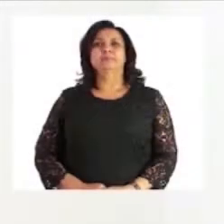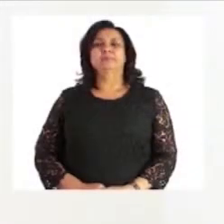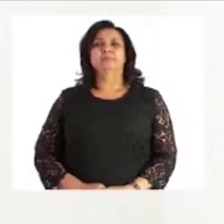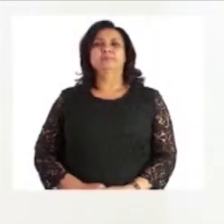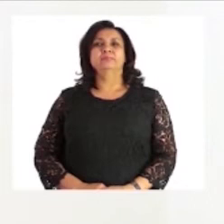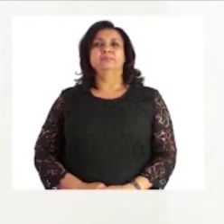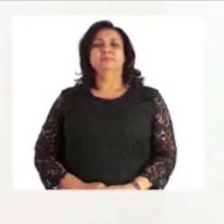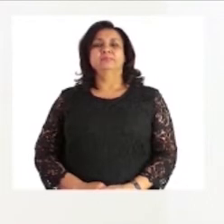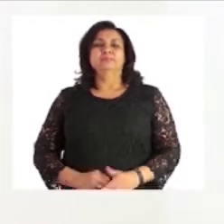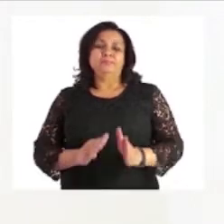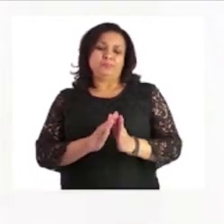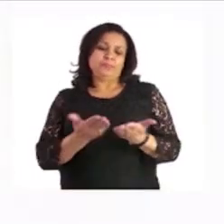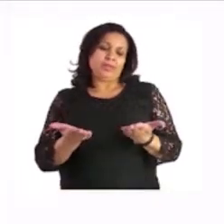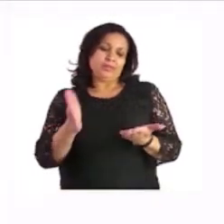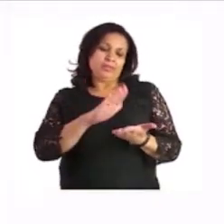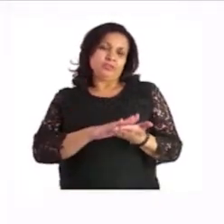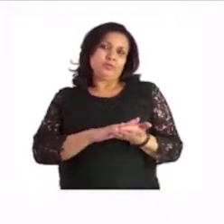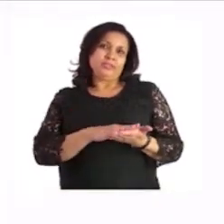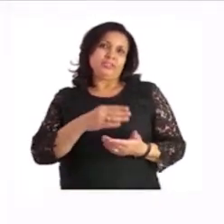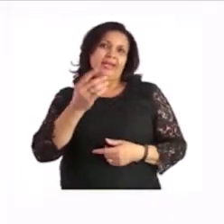Turn to page nine.